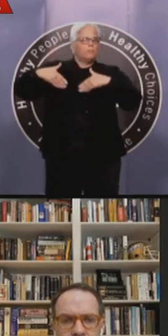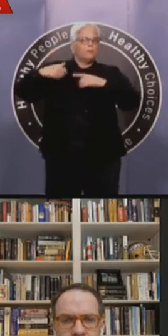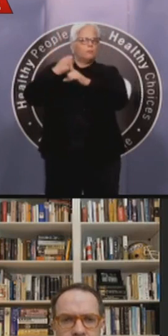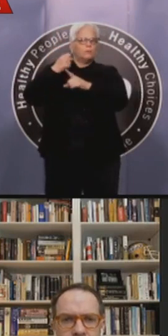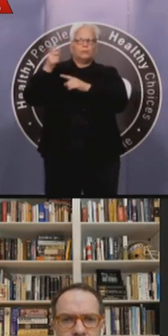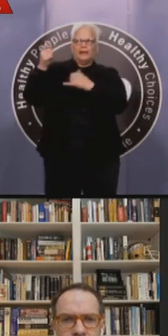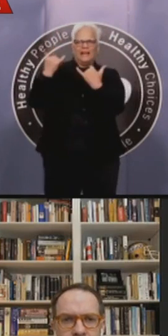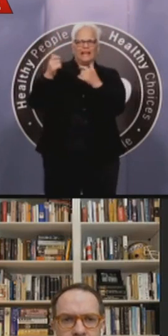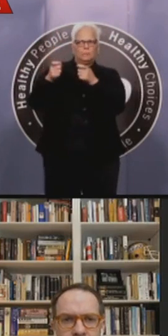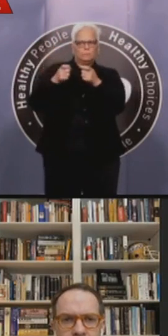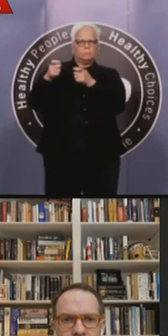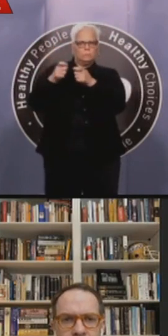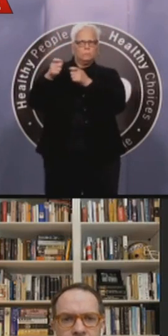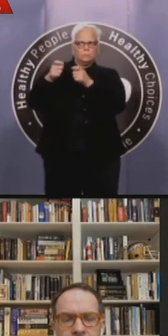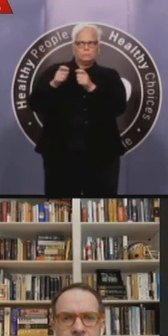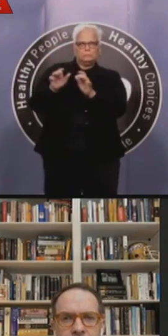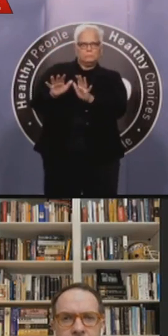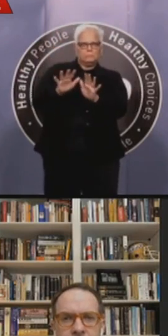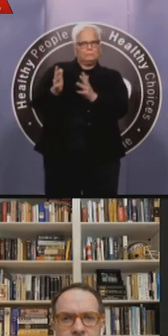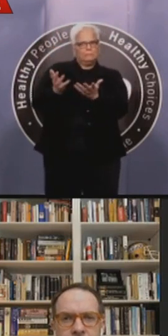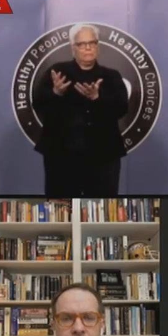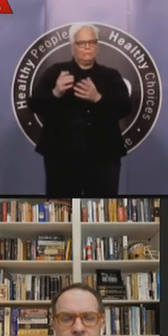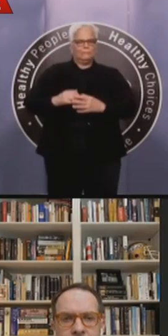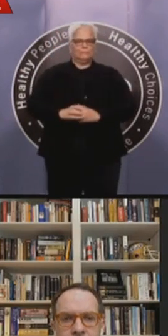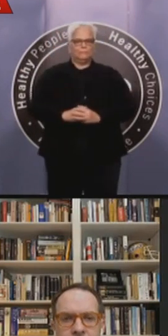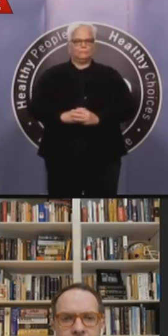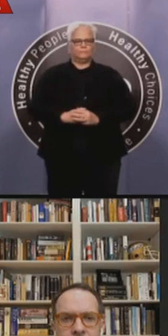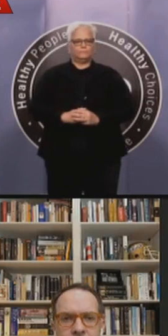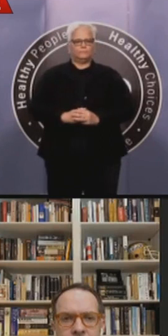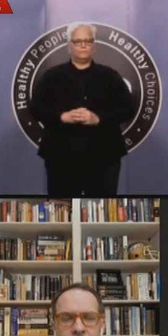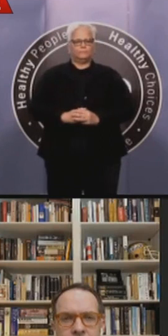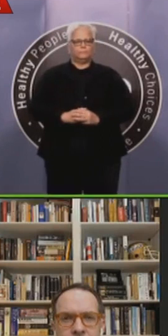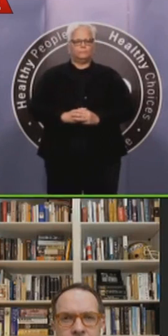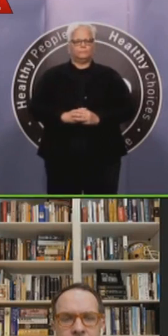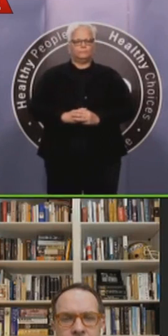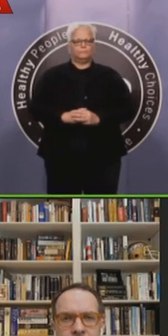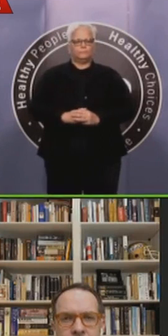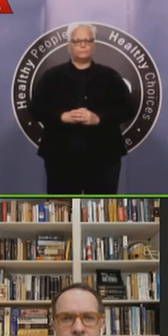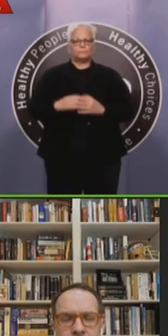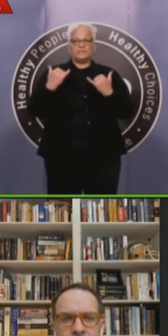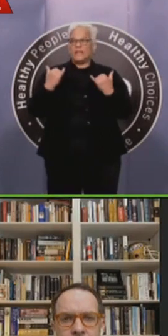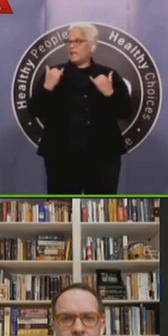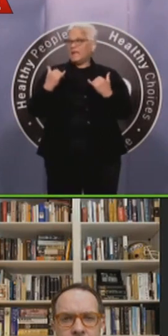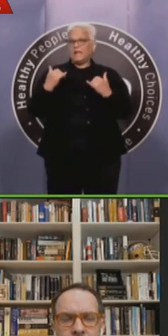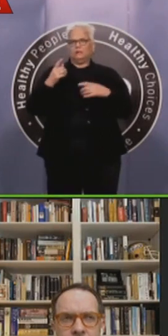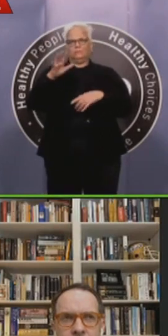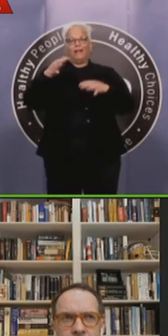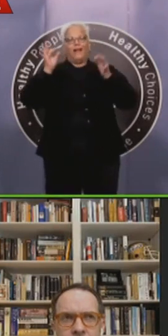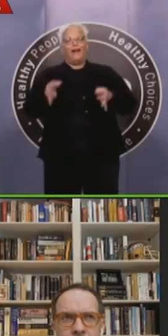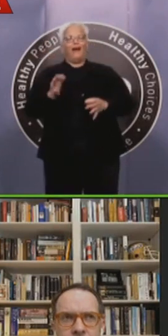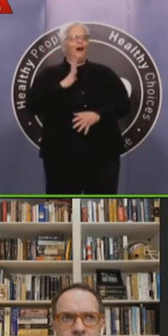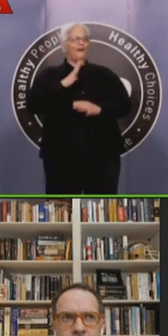distance, we'll start to see those numbers. It's too early to say that here in Tulsa just yet though. Okay. From Channel 6, Dr. Dart, can you clarify